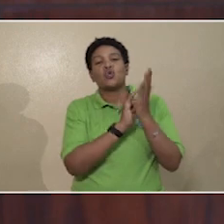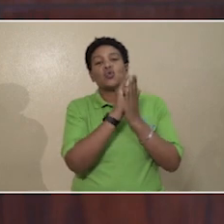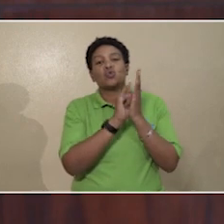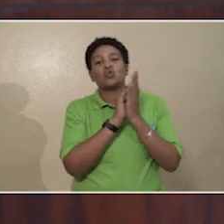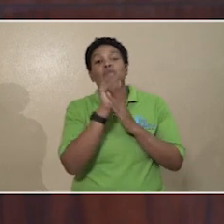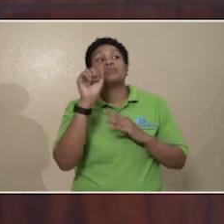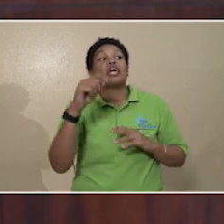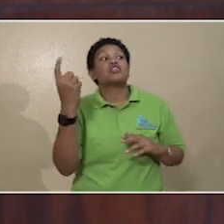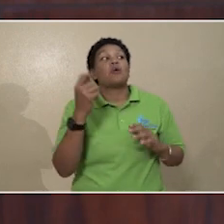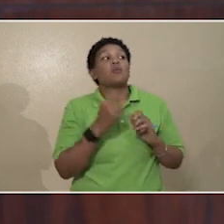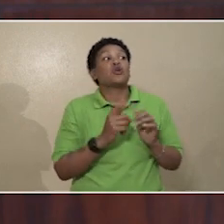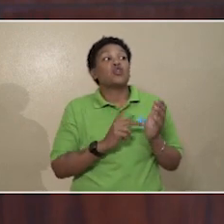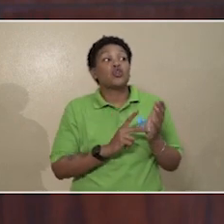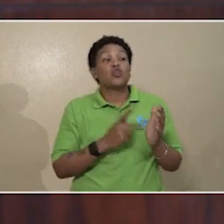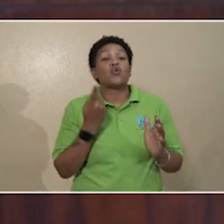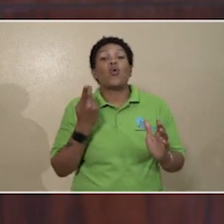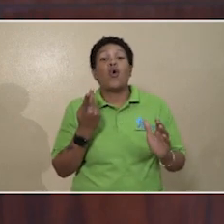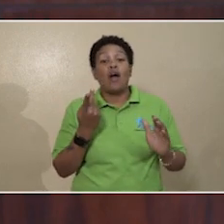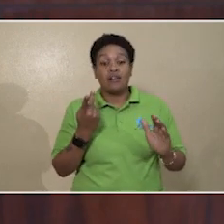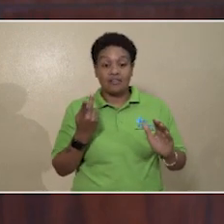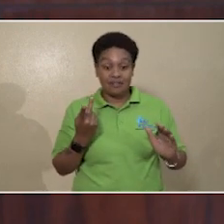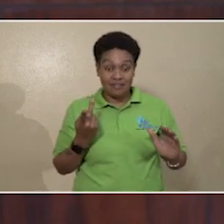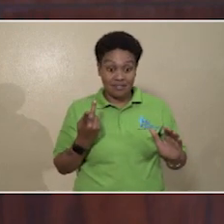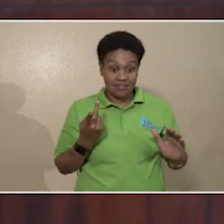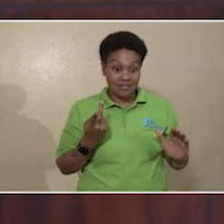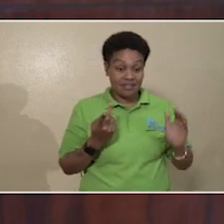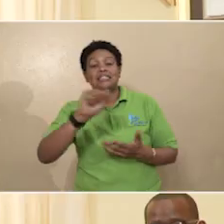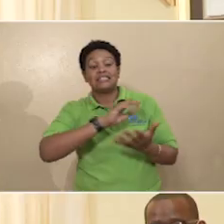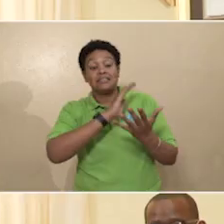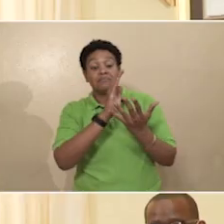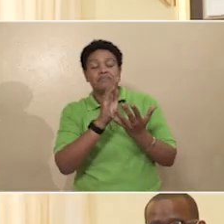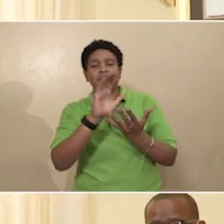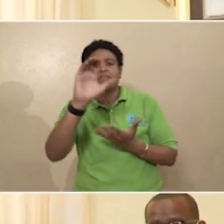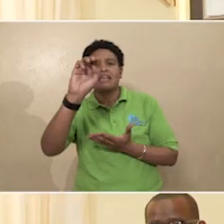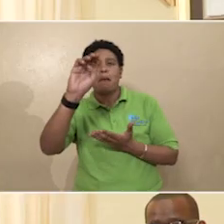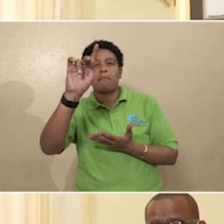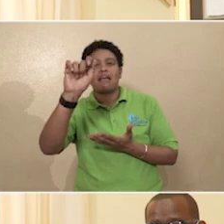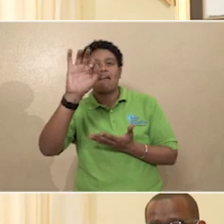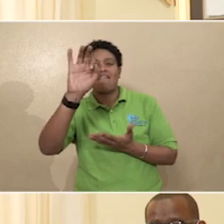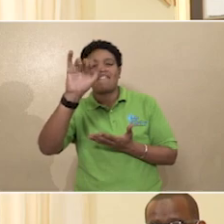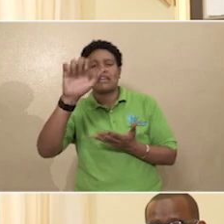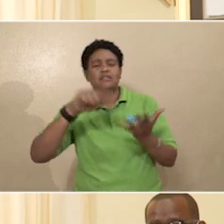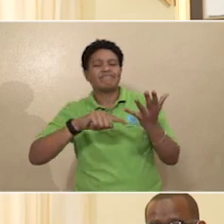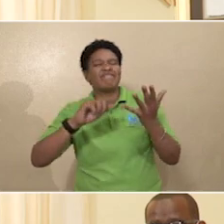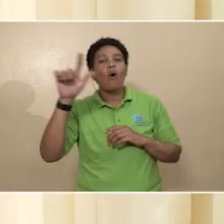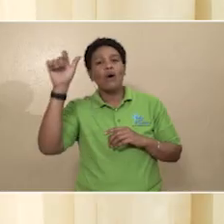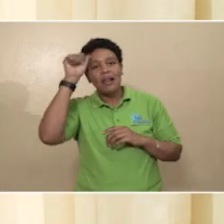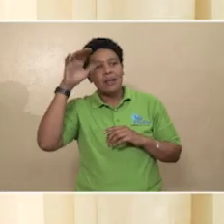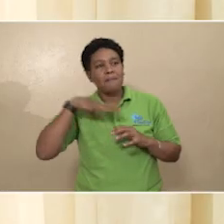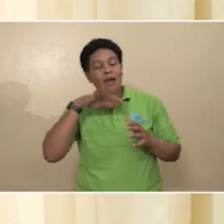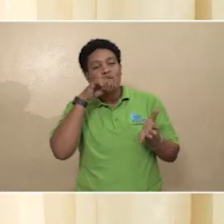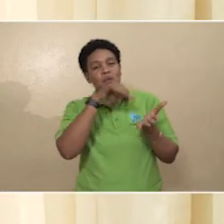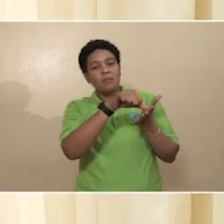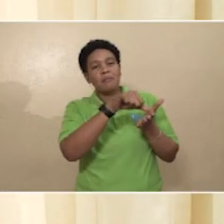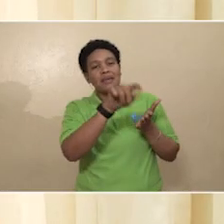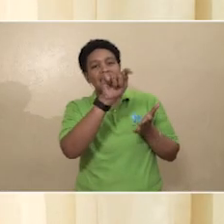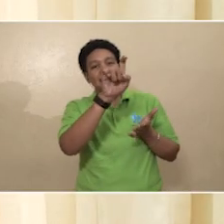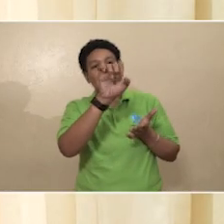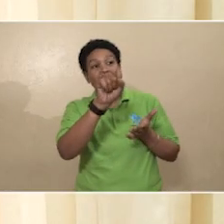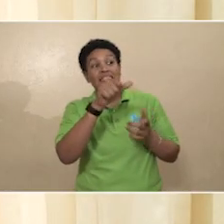nationality be on the board or inspectorate? I think the simple answer to that question is